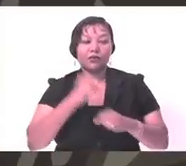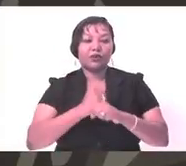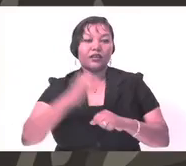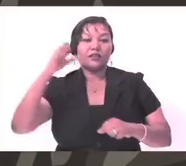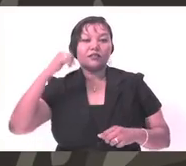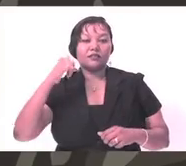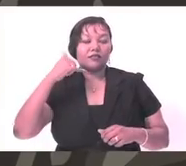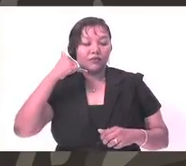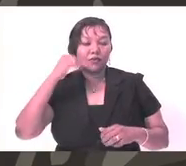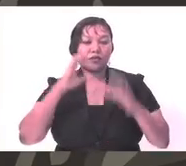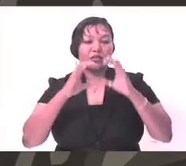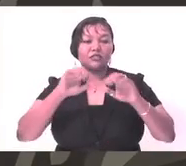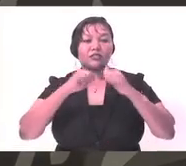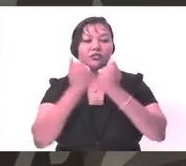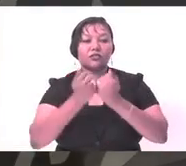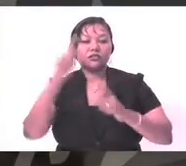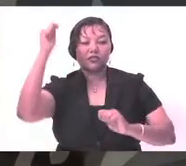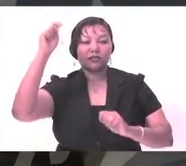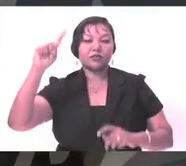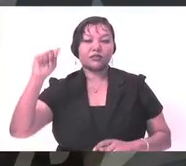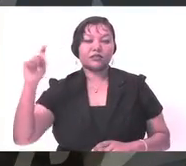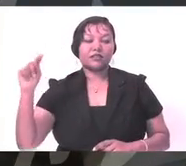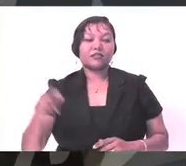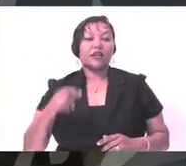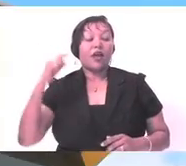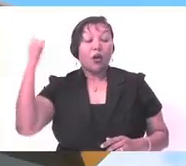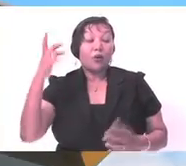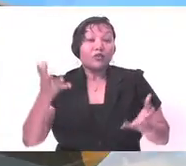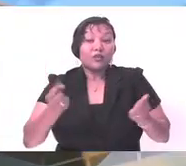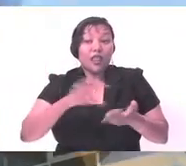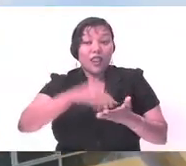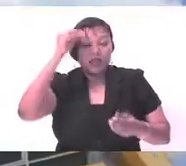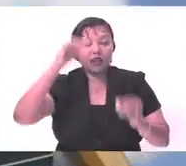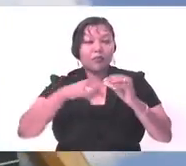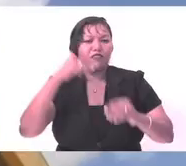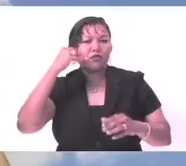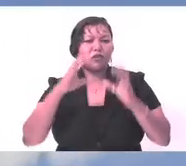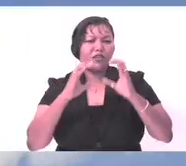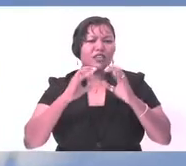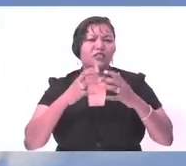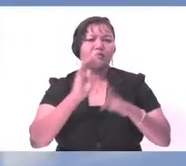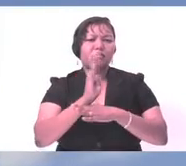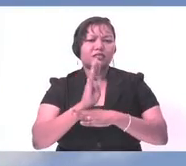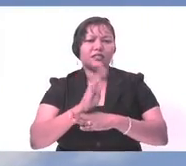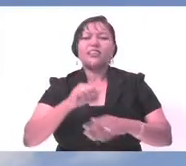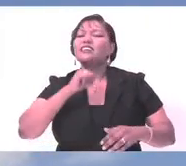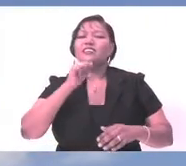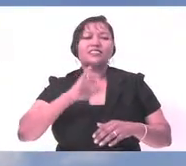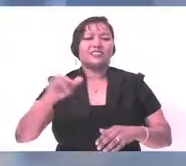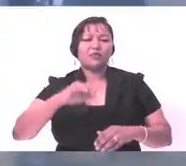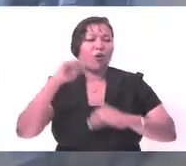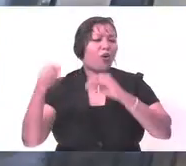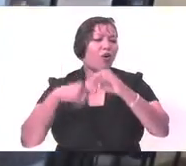telecommunication engineer at the Telecommunication Authority of Trinidad and Tobil. I've always been fascinated by the growth in the telecommunication sector. It's a sector that never remains